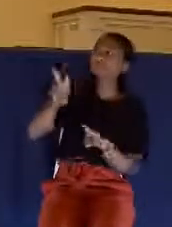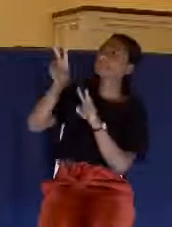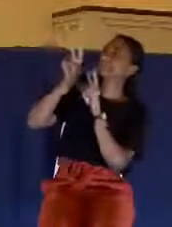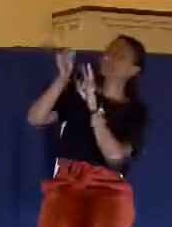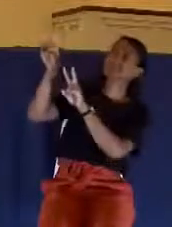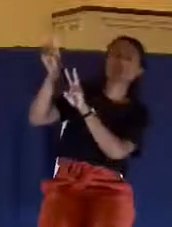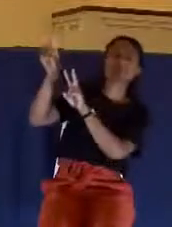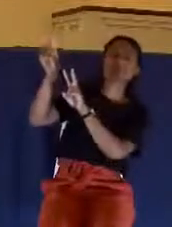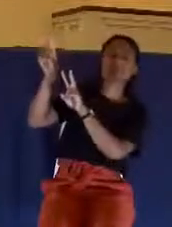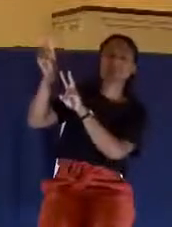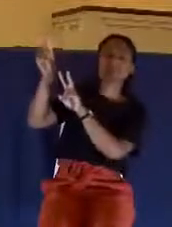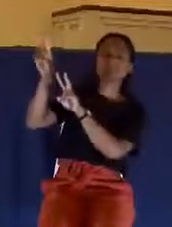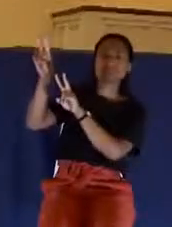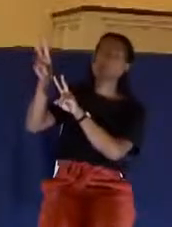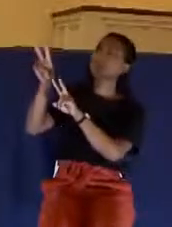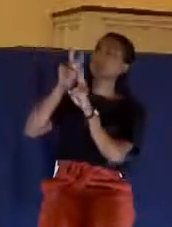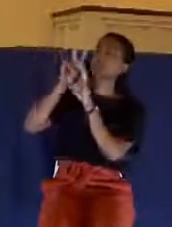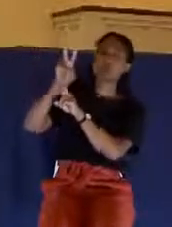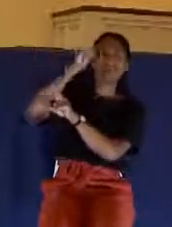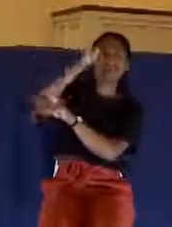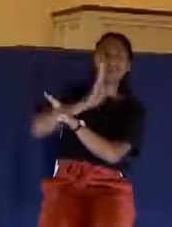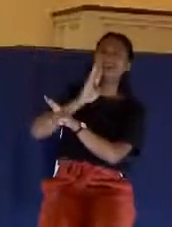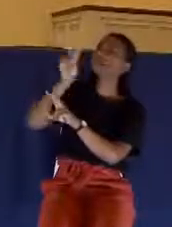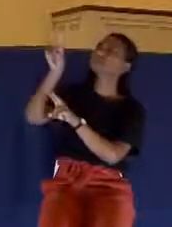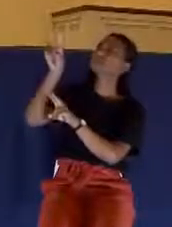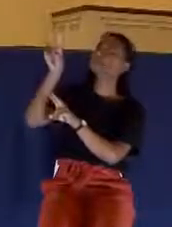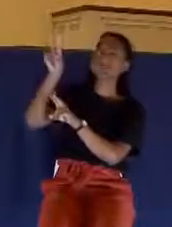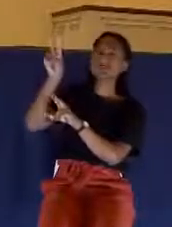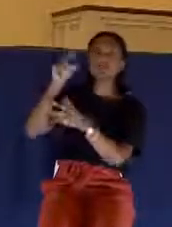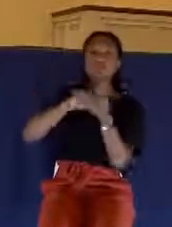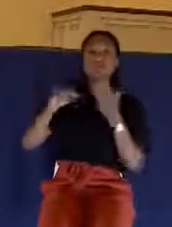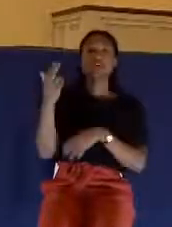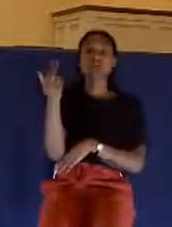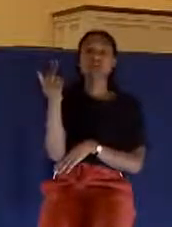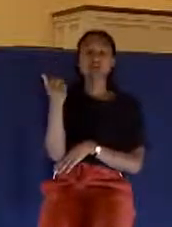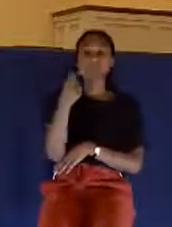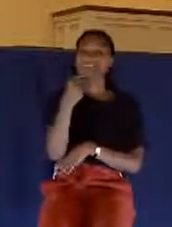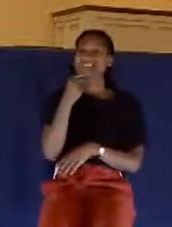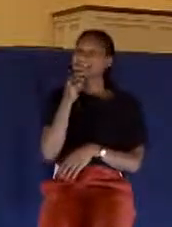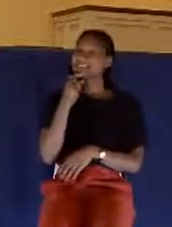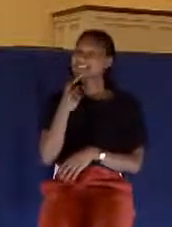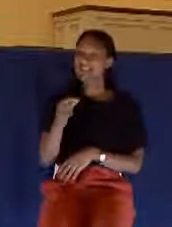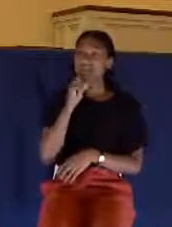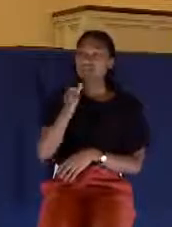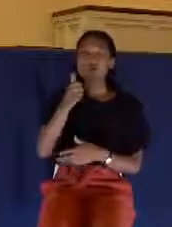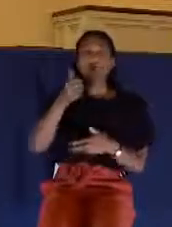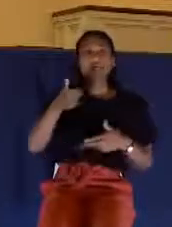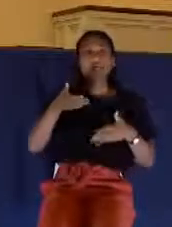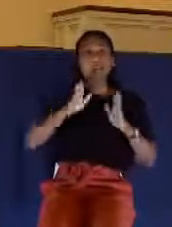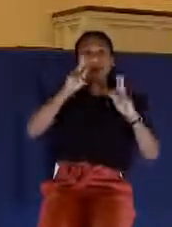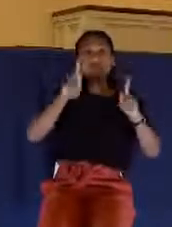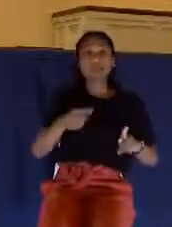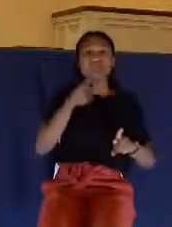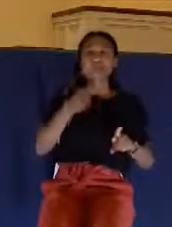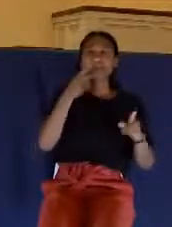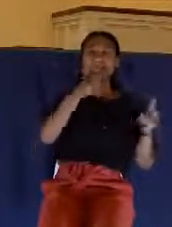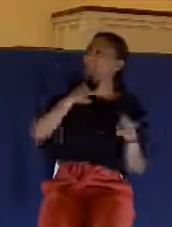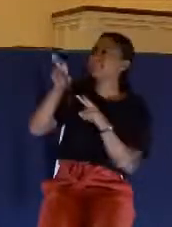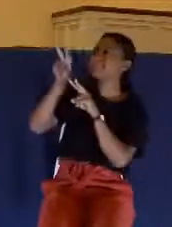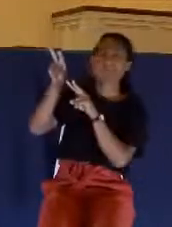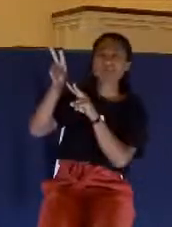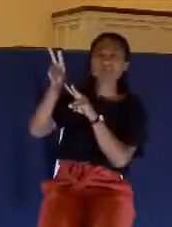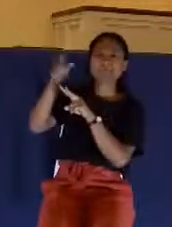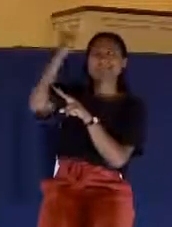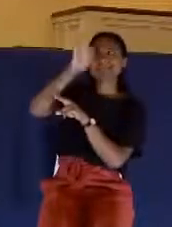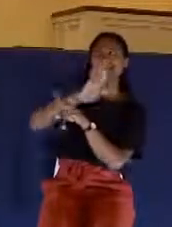Excuse me. He looks upward to deity. Look at verse 13. Let no man say when he is tempted, I am tempted of God.